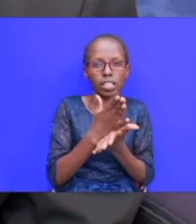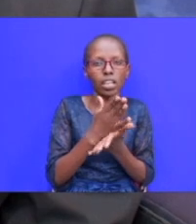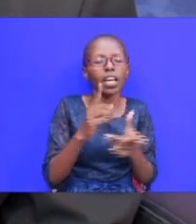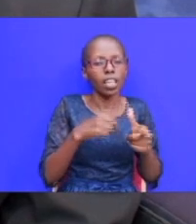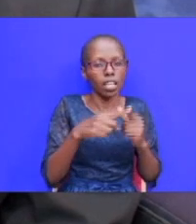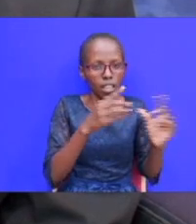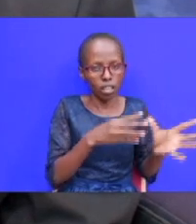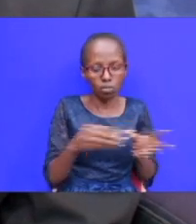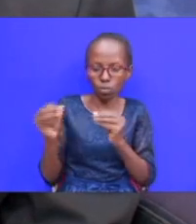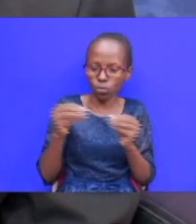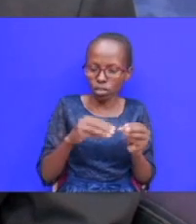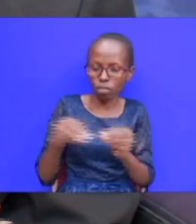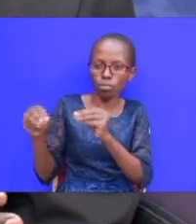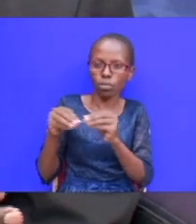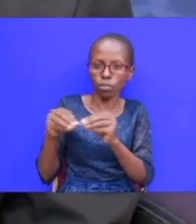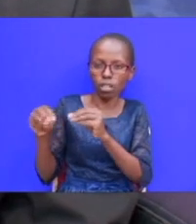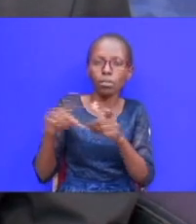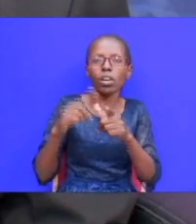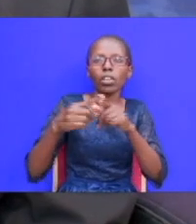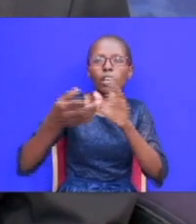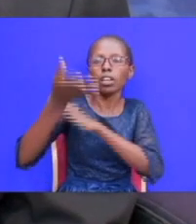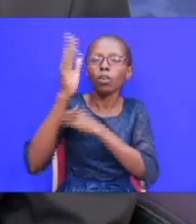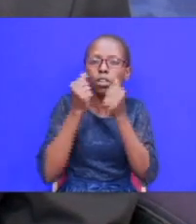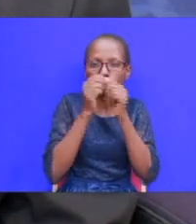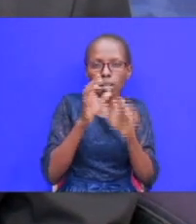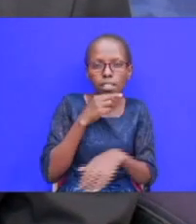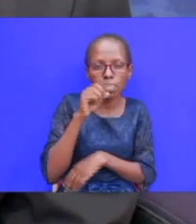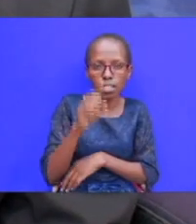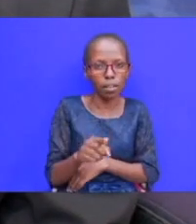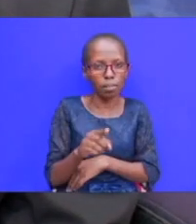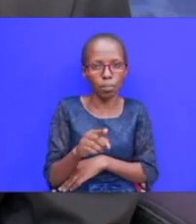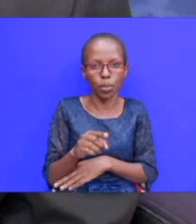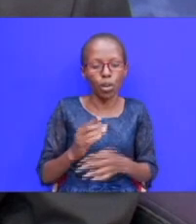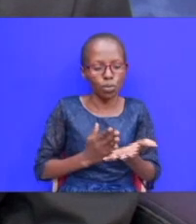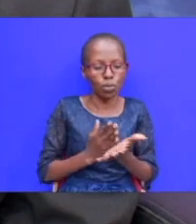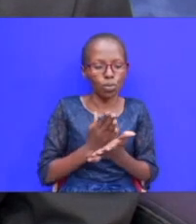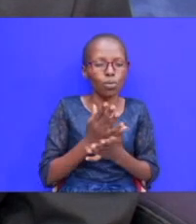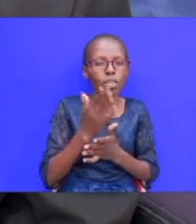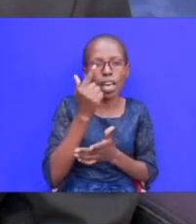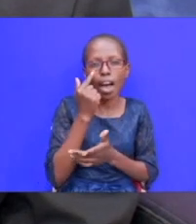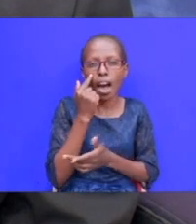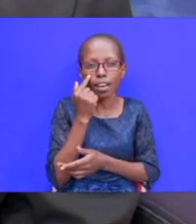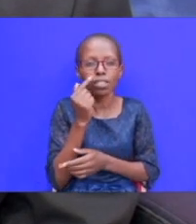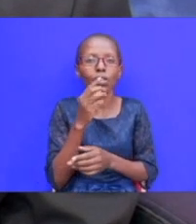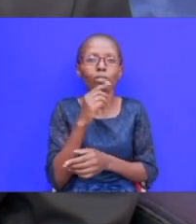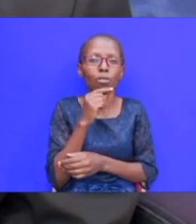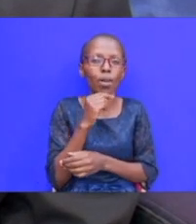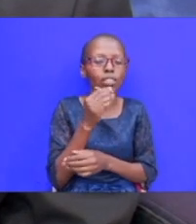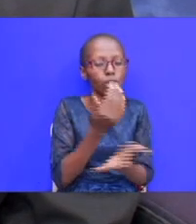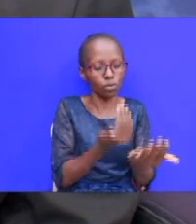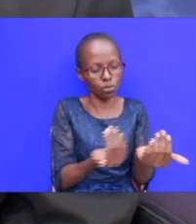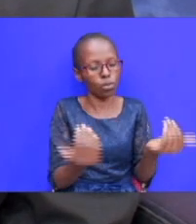move they move they move and even god blesses him according to the eyes of man whatever he sees children